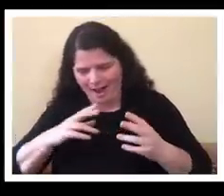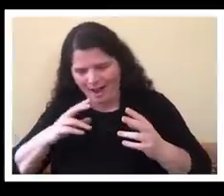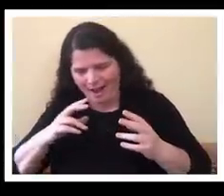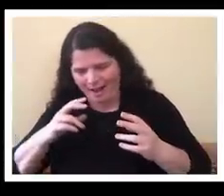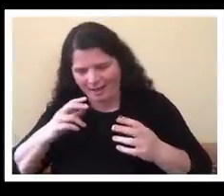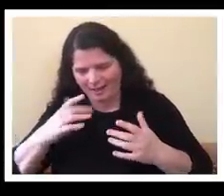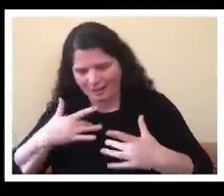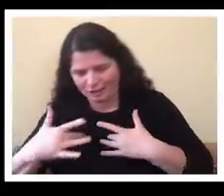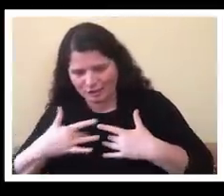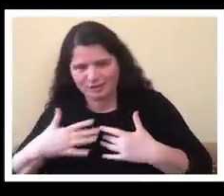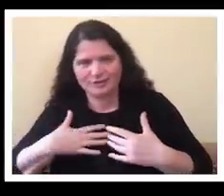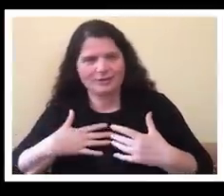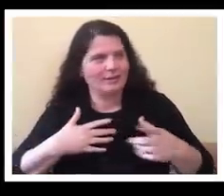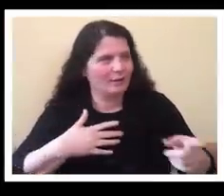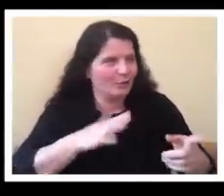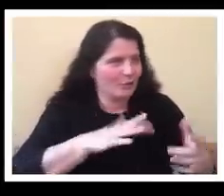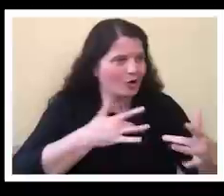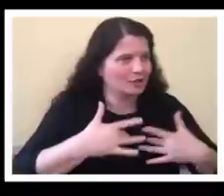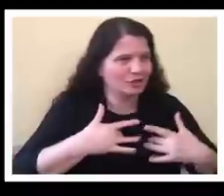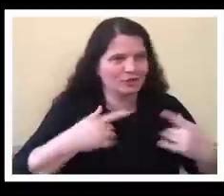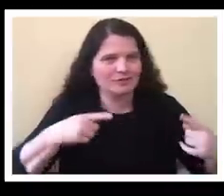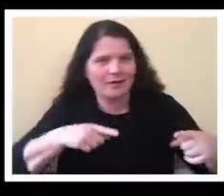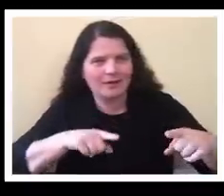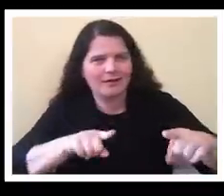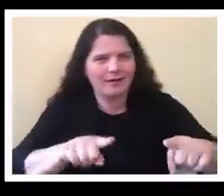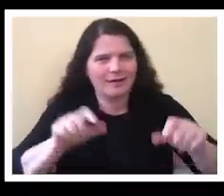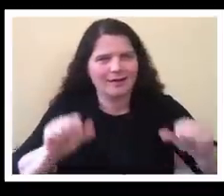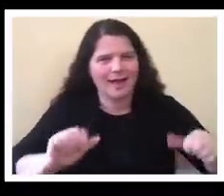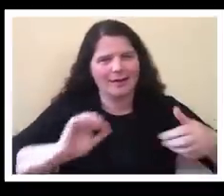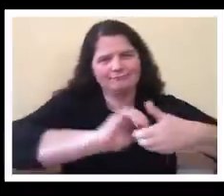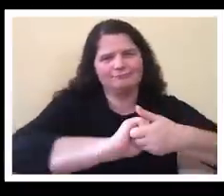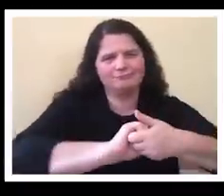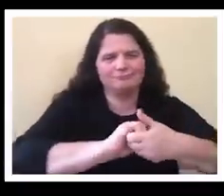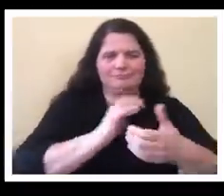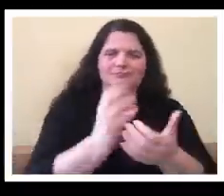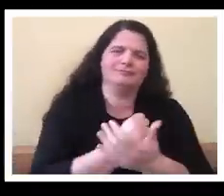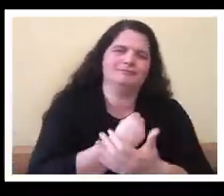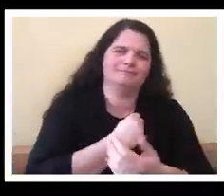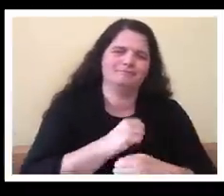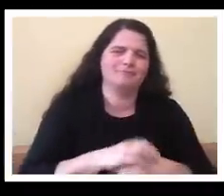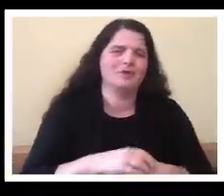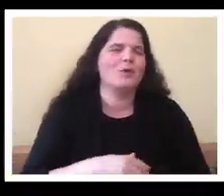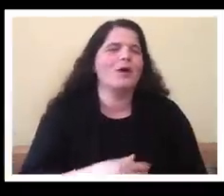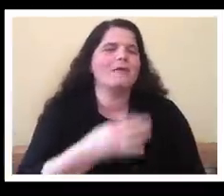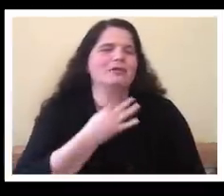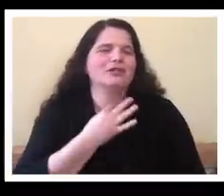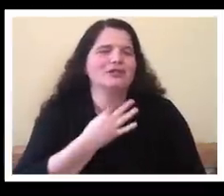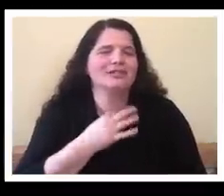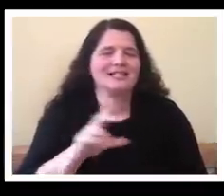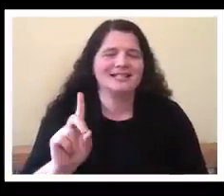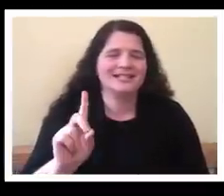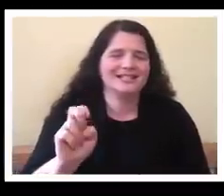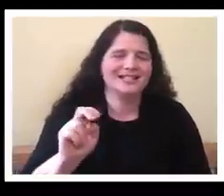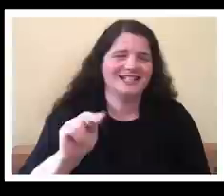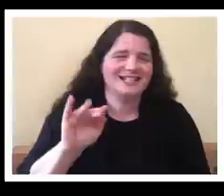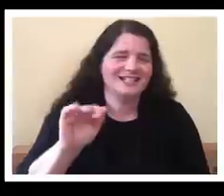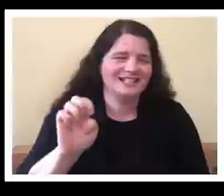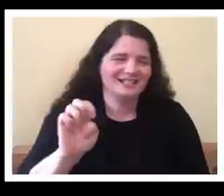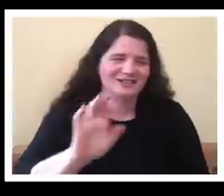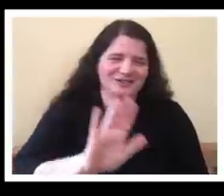others uh denise uh you know in your uh fantastic appearance in the movie